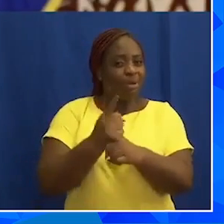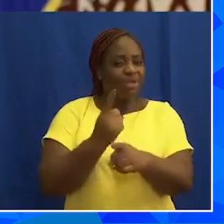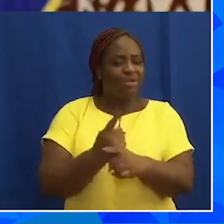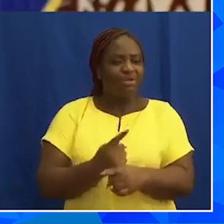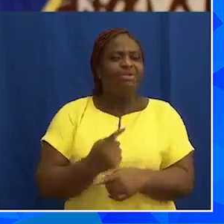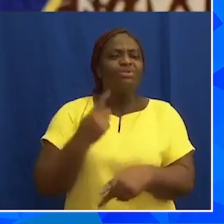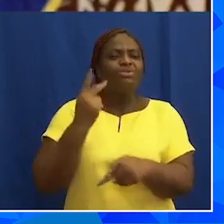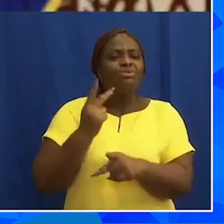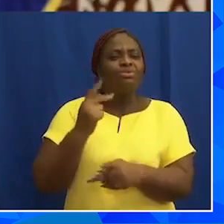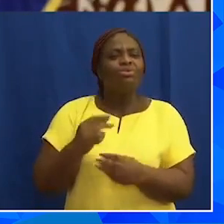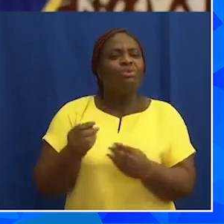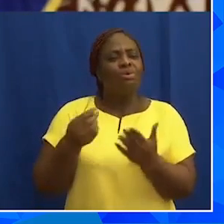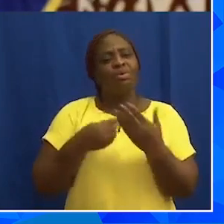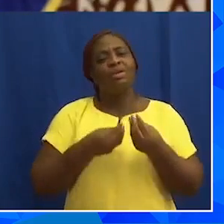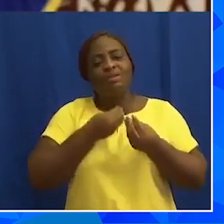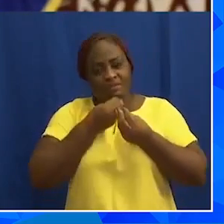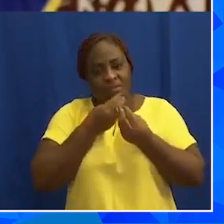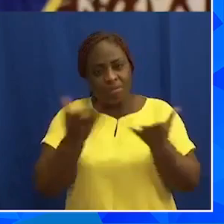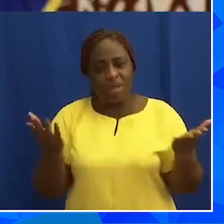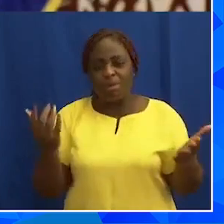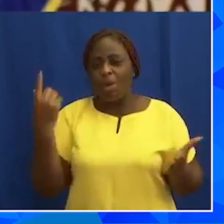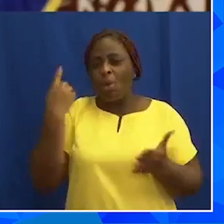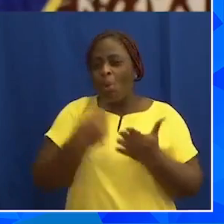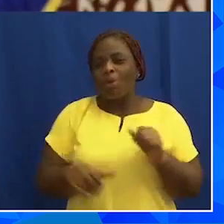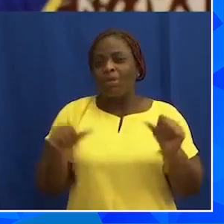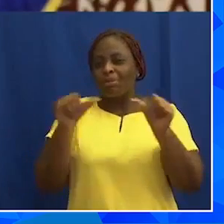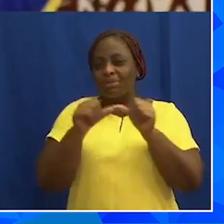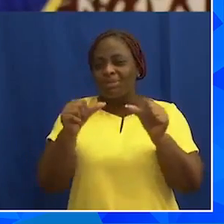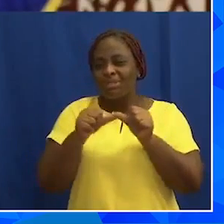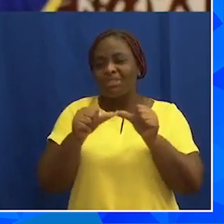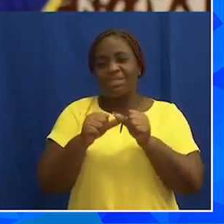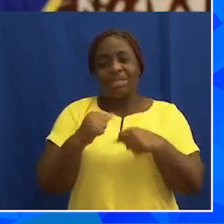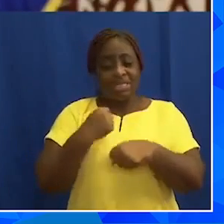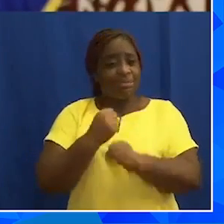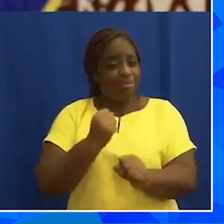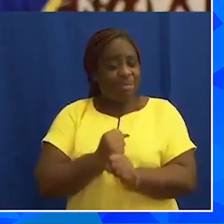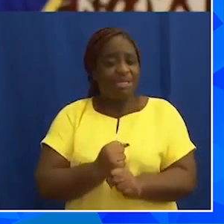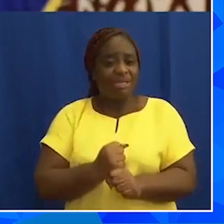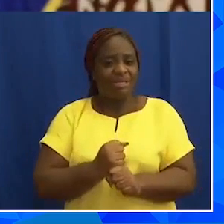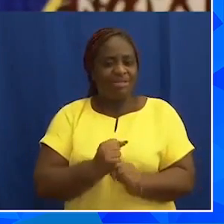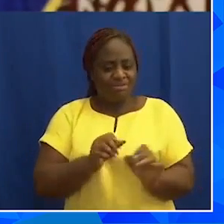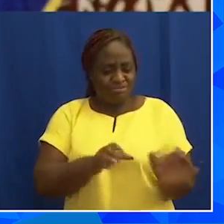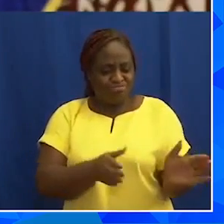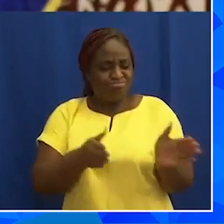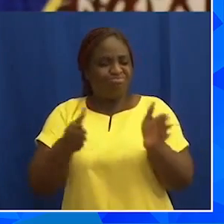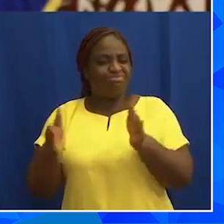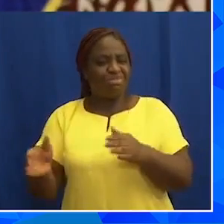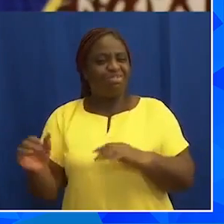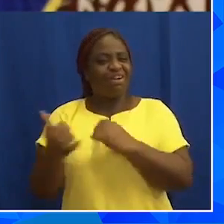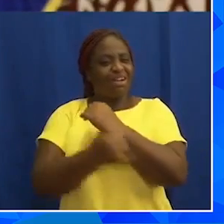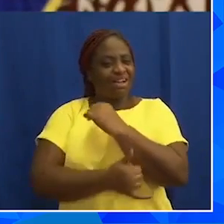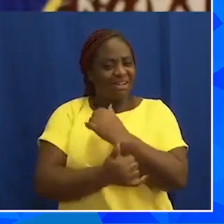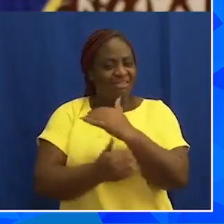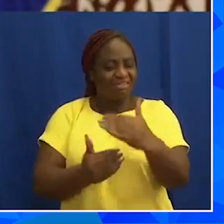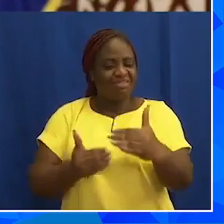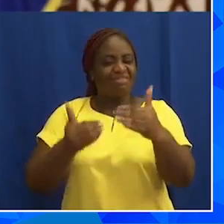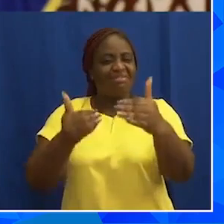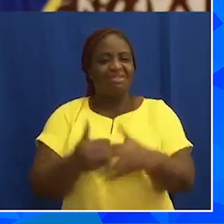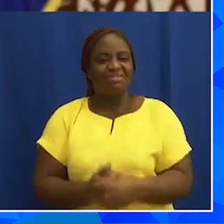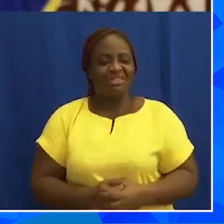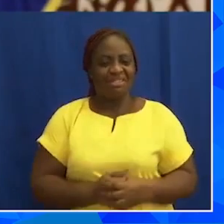to keep you updated about the measures your government is making to move our country forward